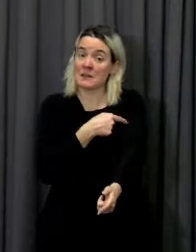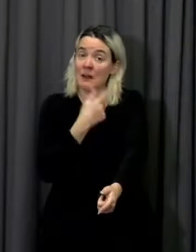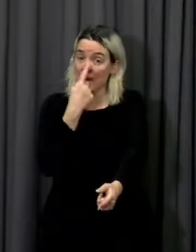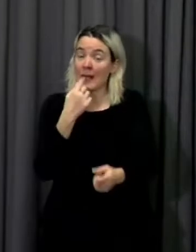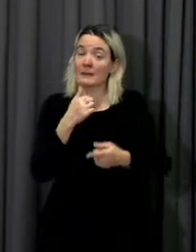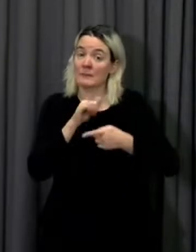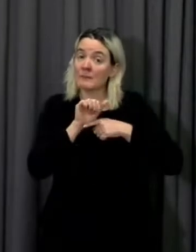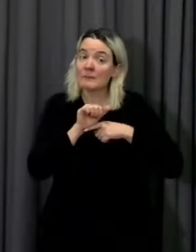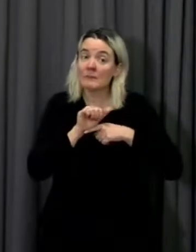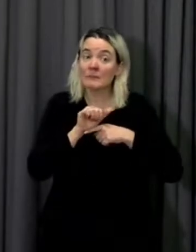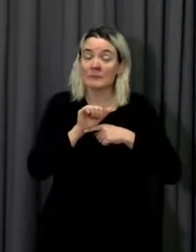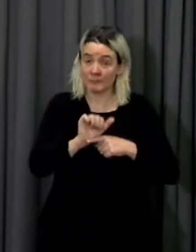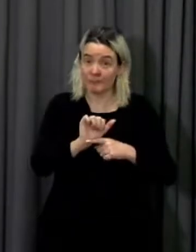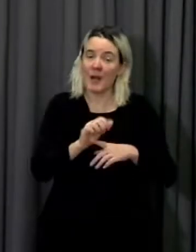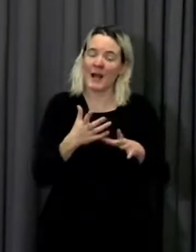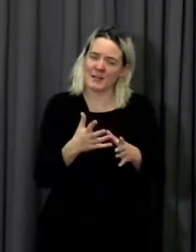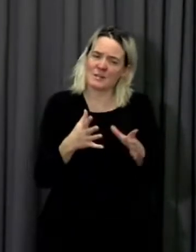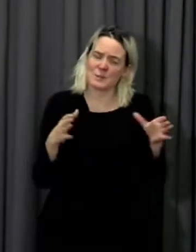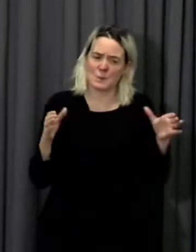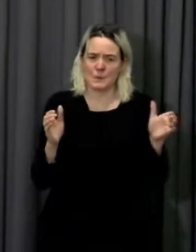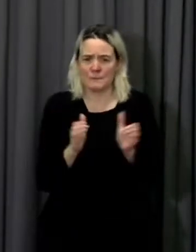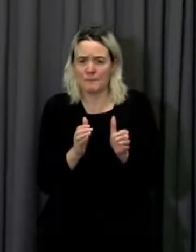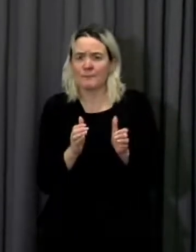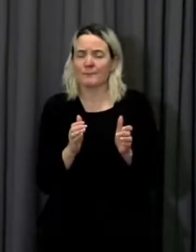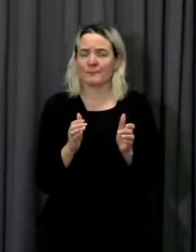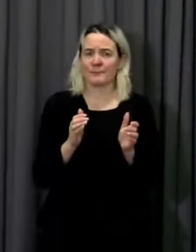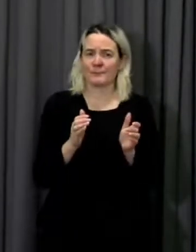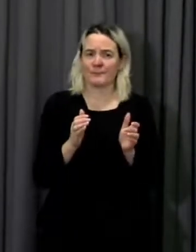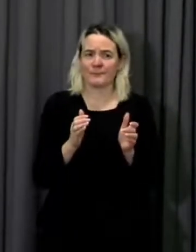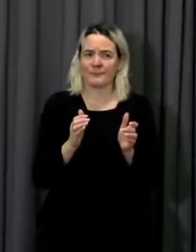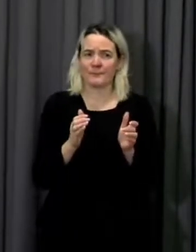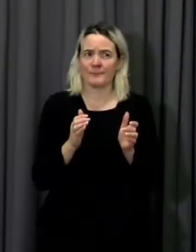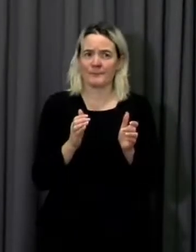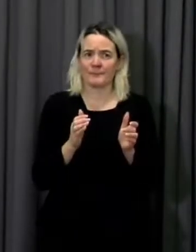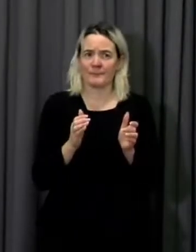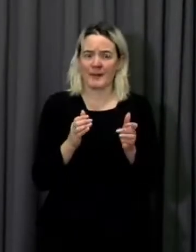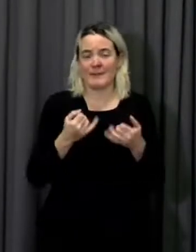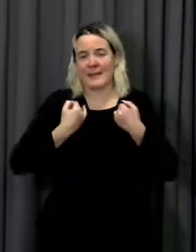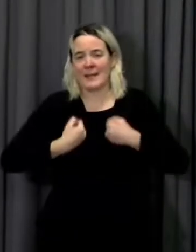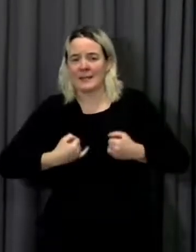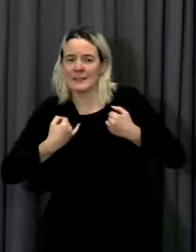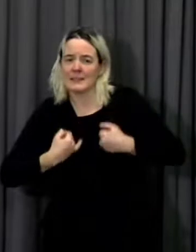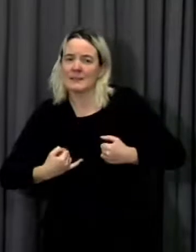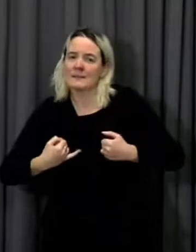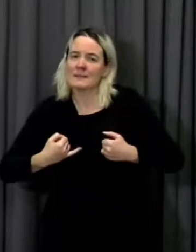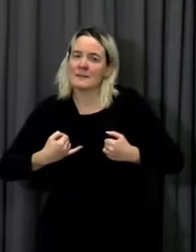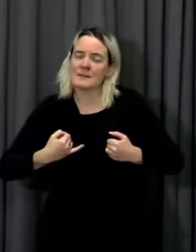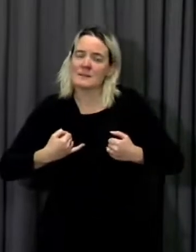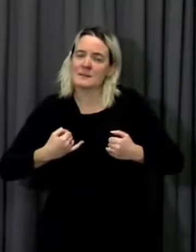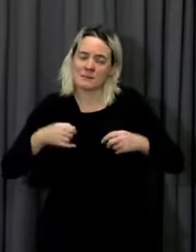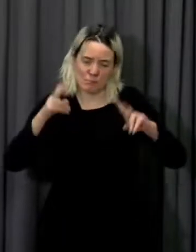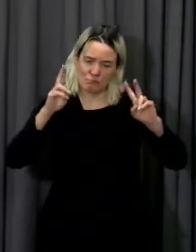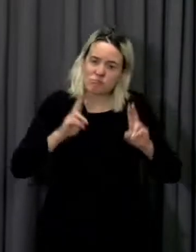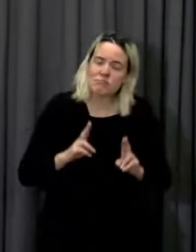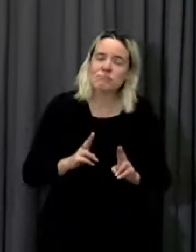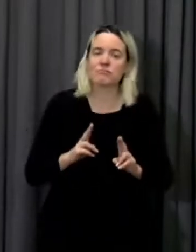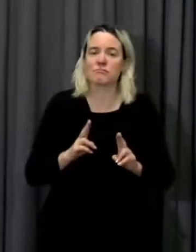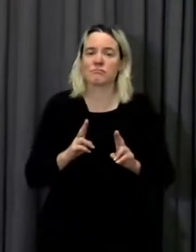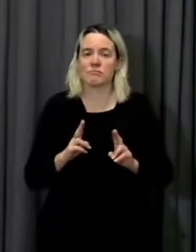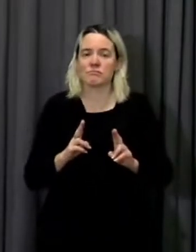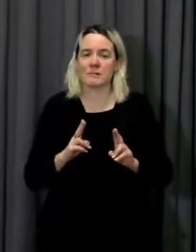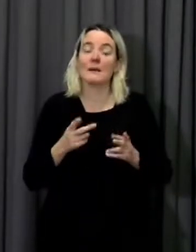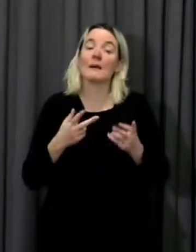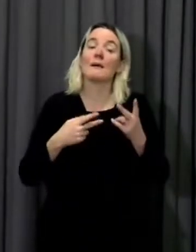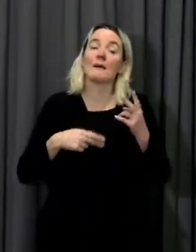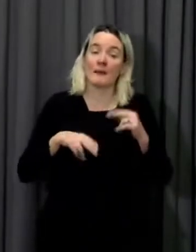able to help contain at least the illness that people will suffer if they are exposed